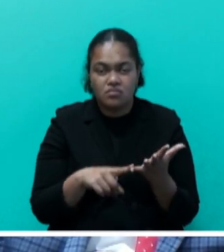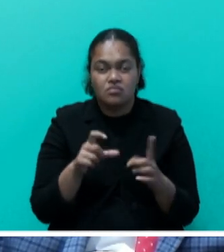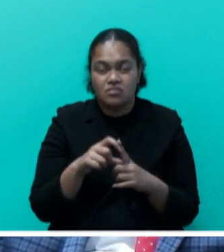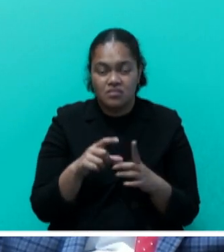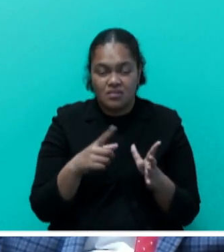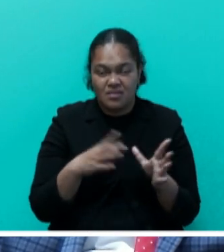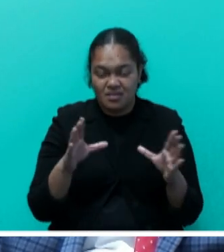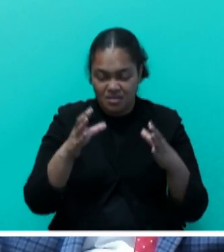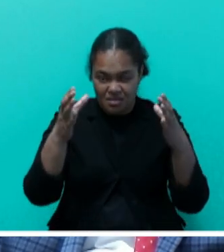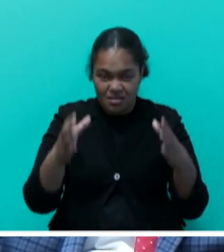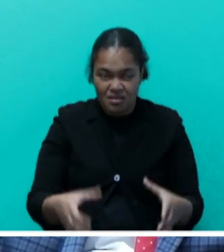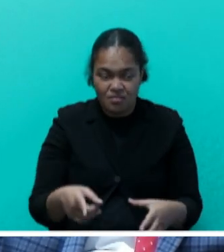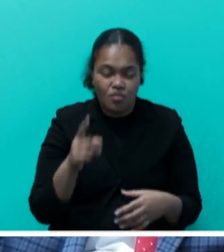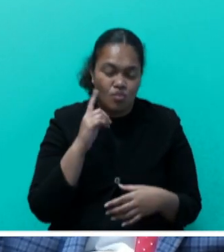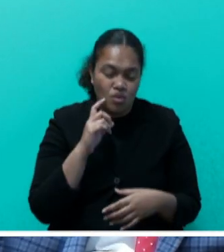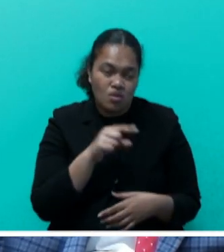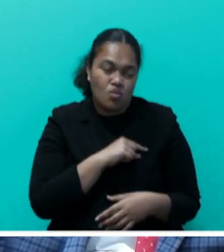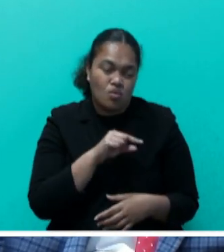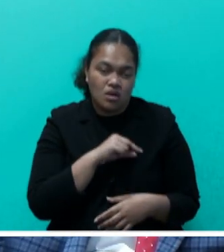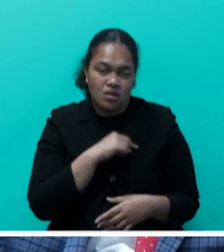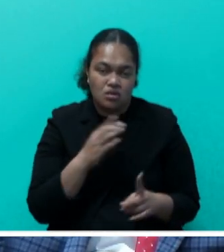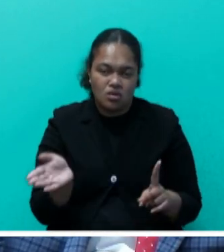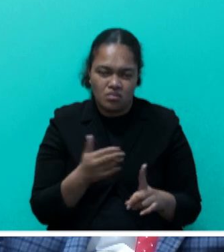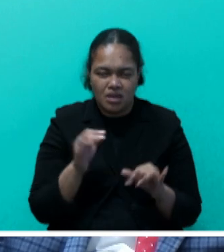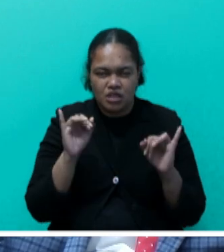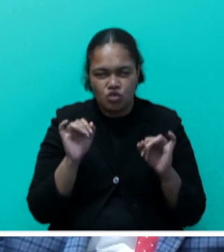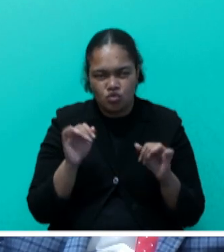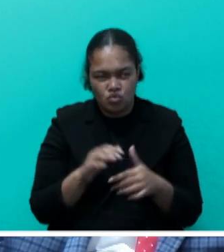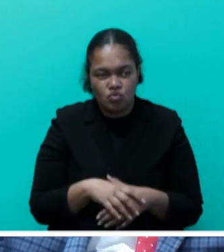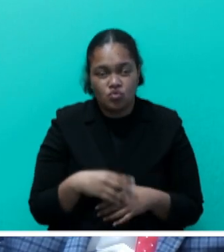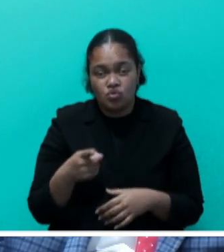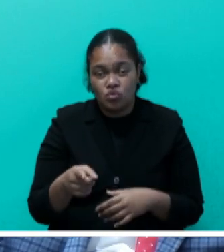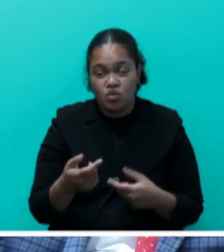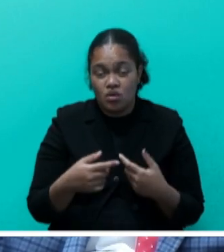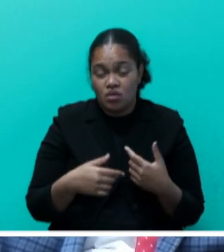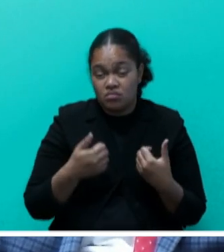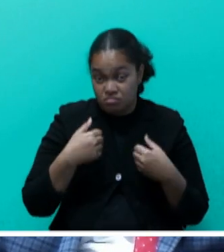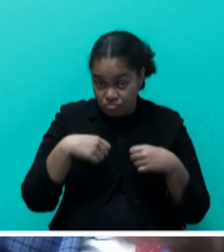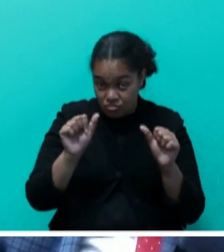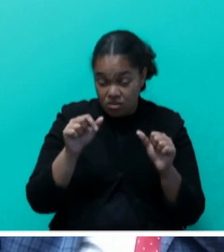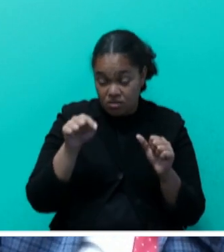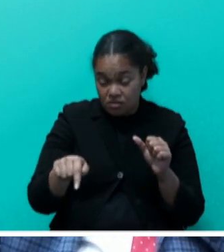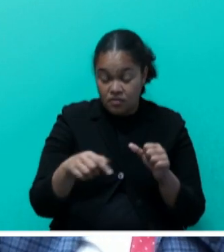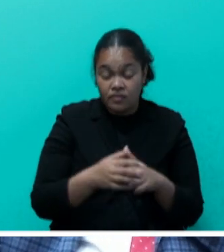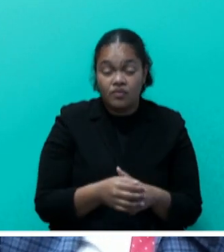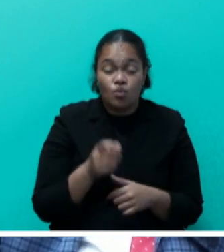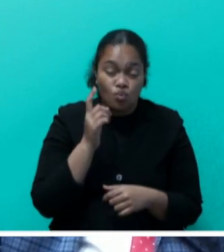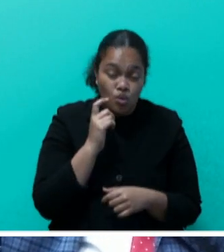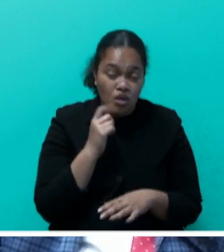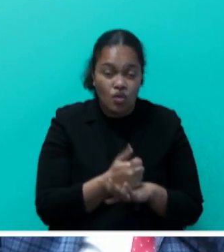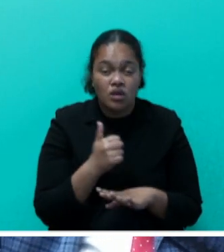production limitation and water quality compliance issue. To progressively address this, Water Authority has